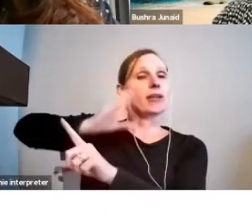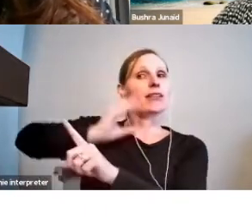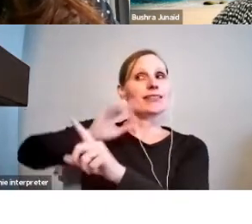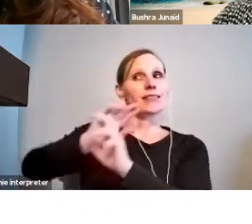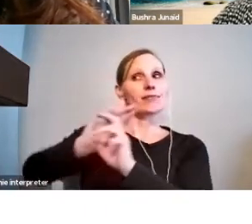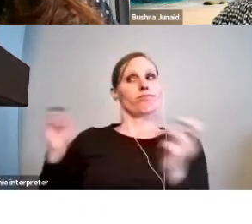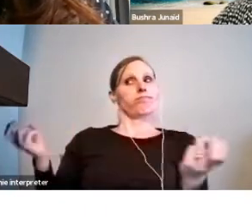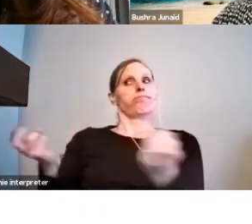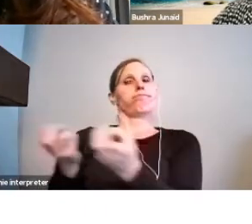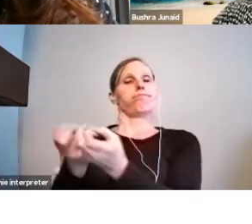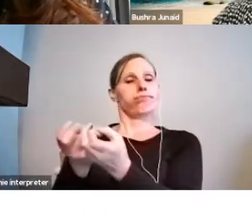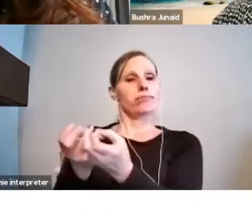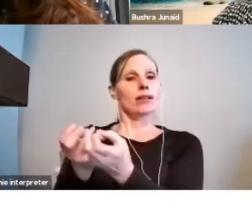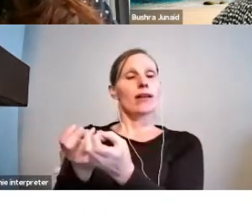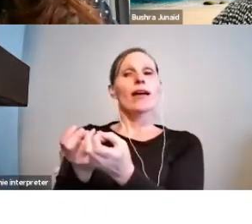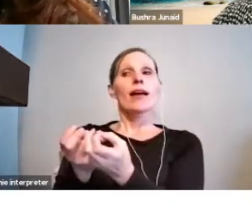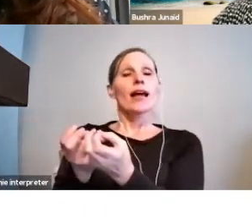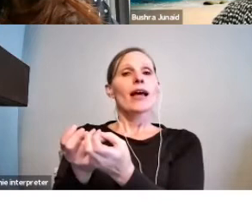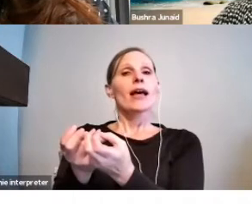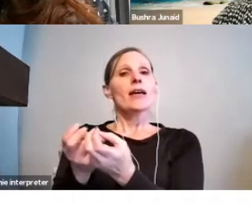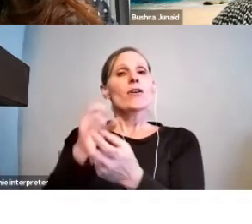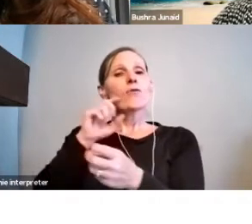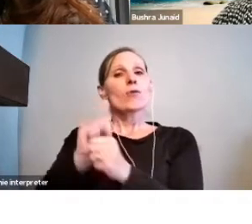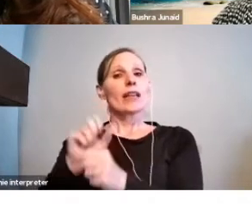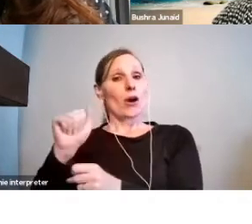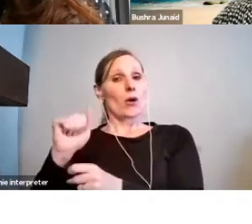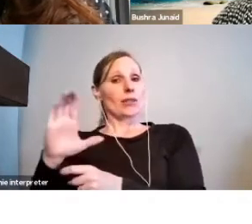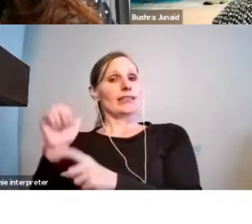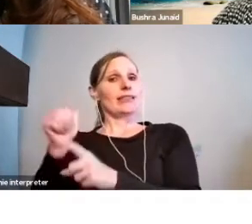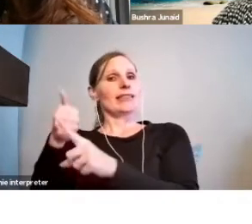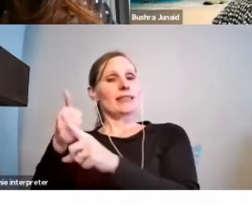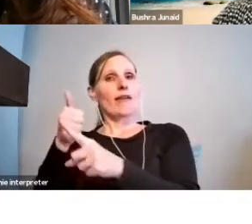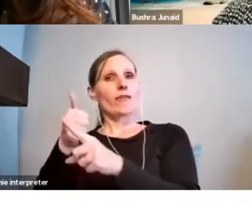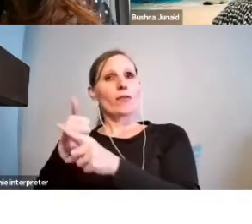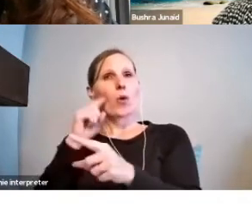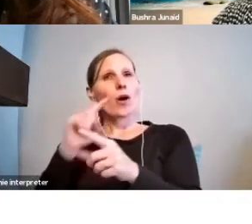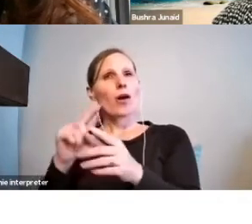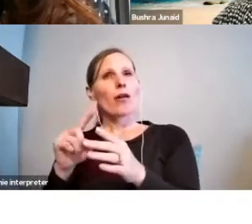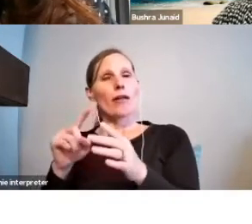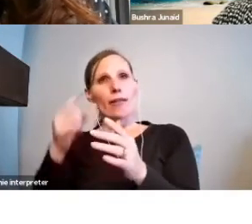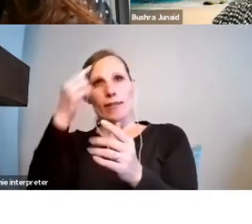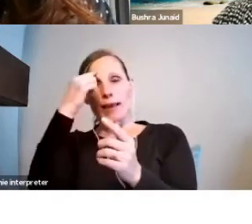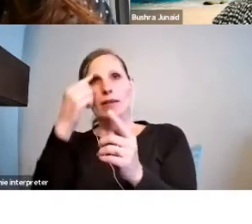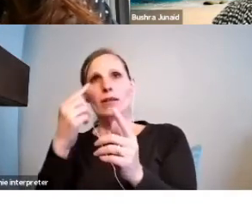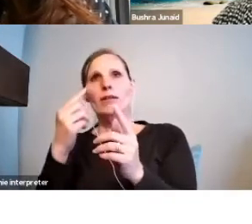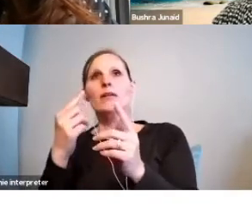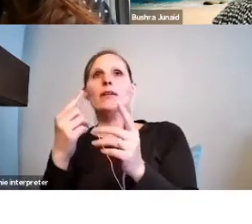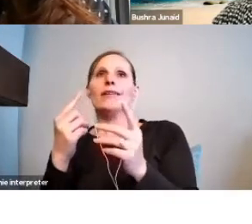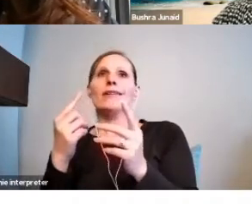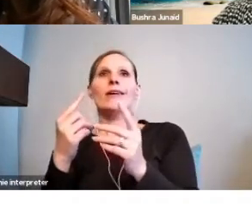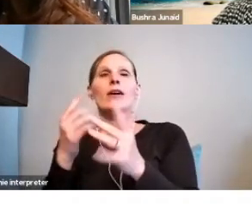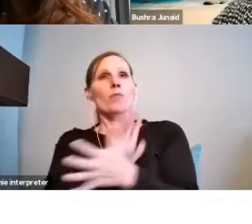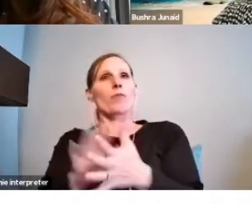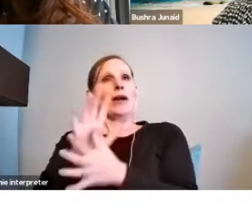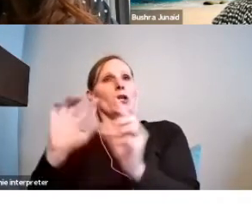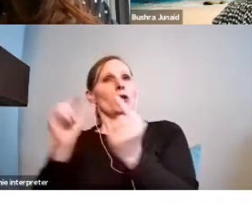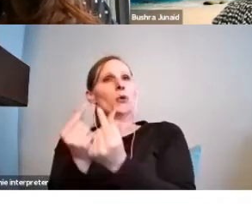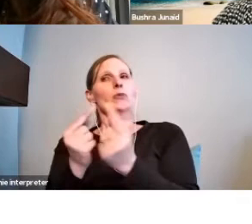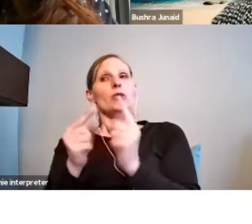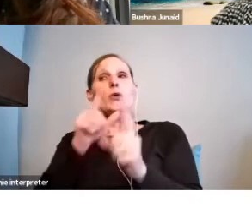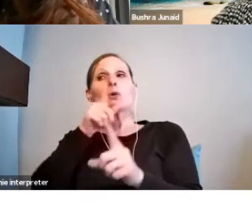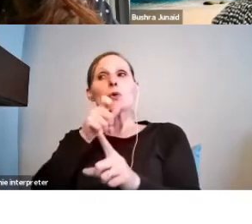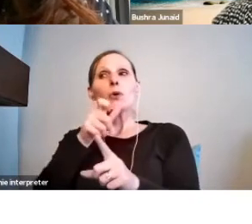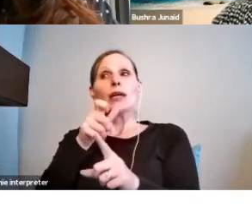OAC looks at priority groups not only in terms of who is applying to OAC, but who is represented on assessment panels.